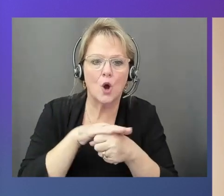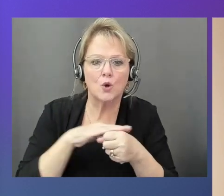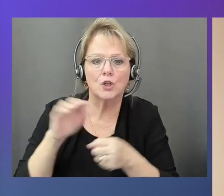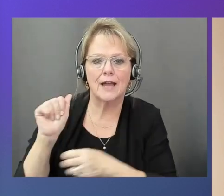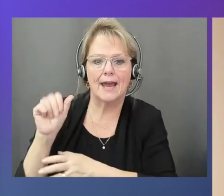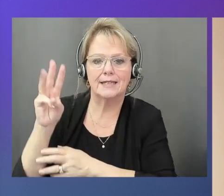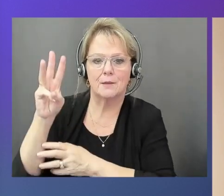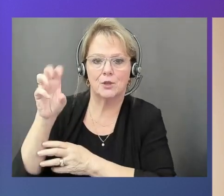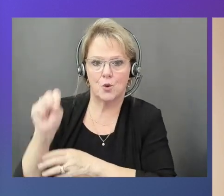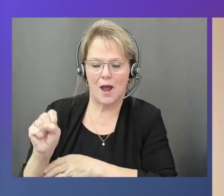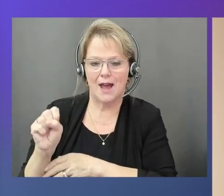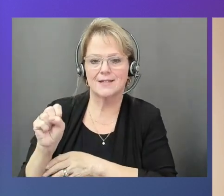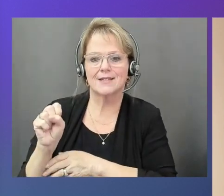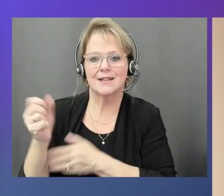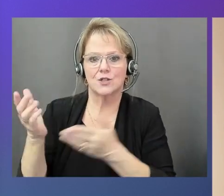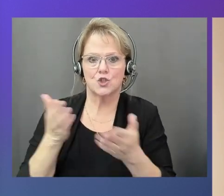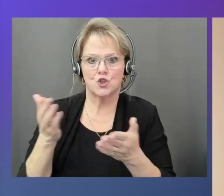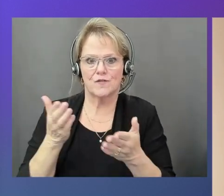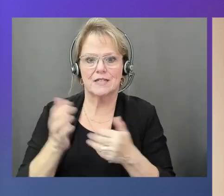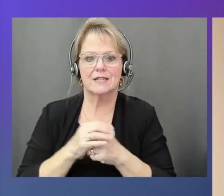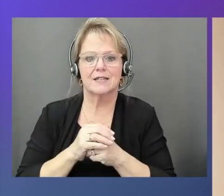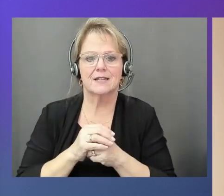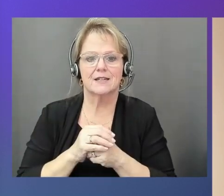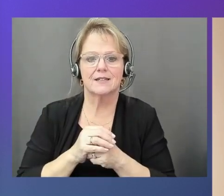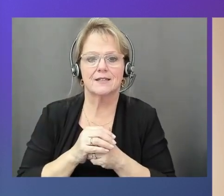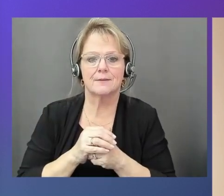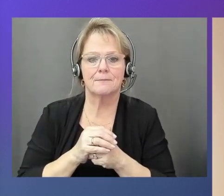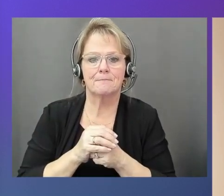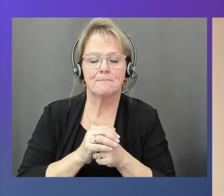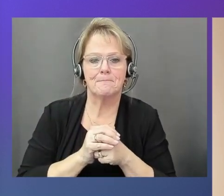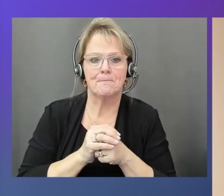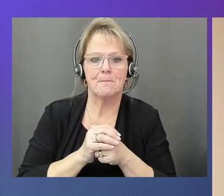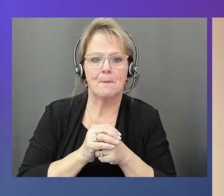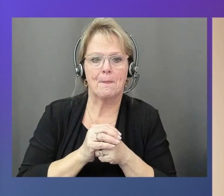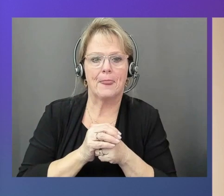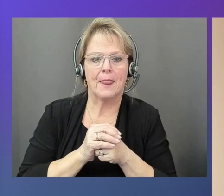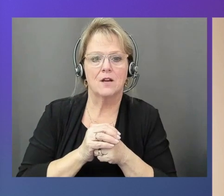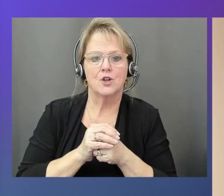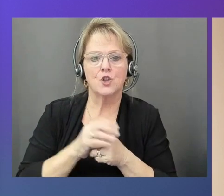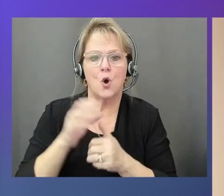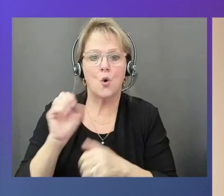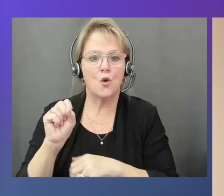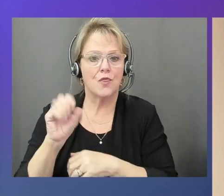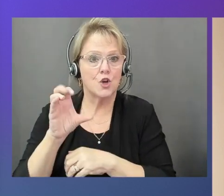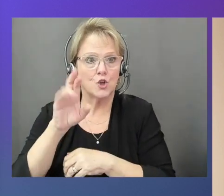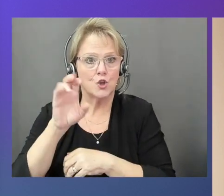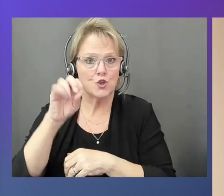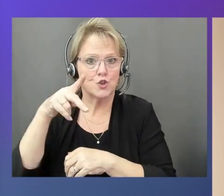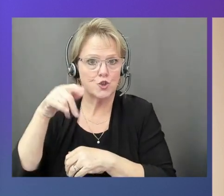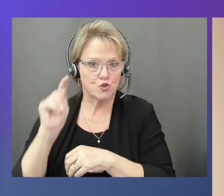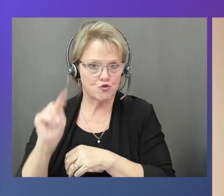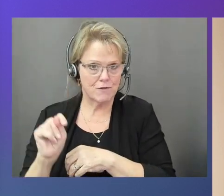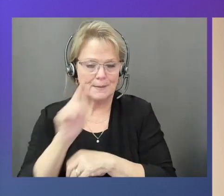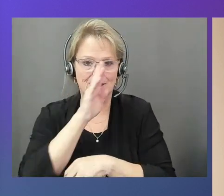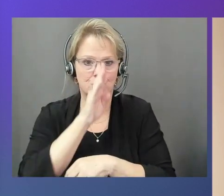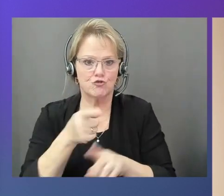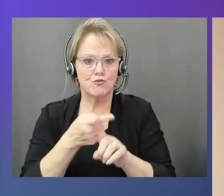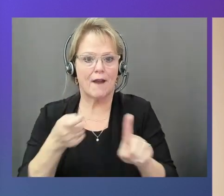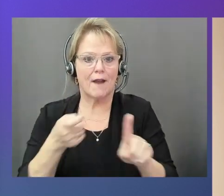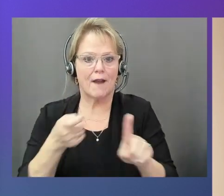S3 and then your script can actually get the latest model from there. So the customers can work with